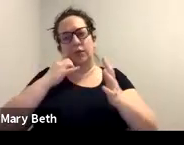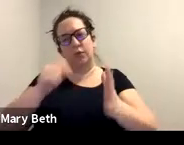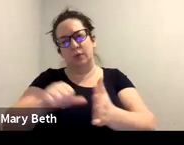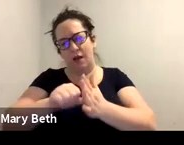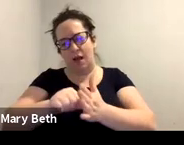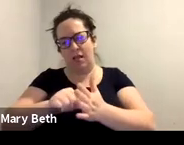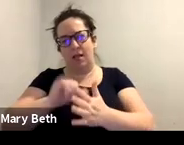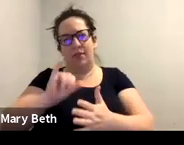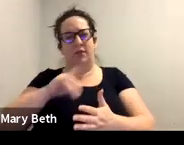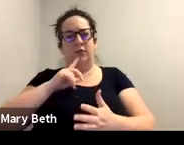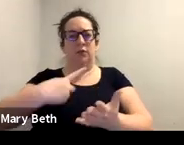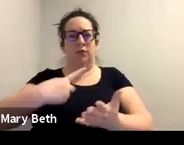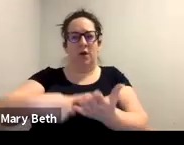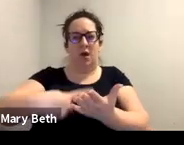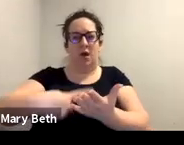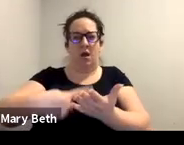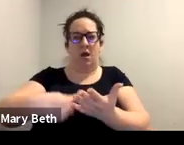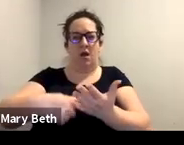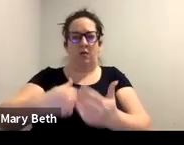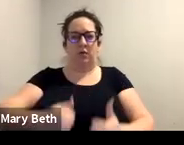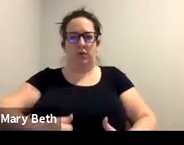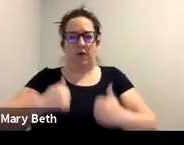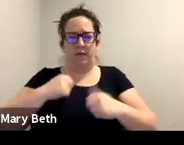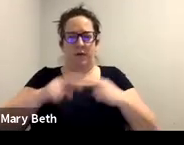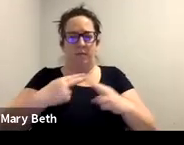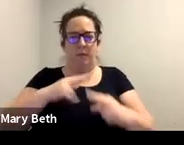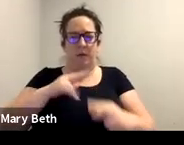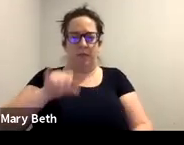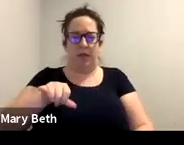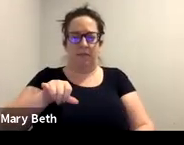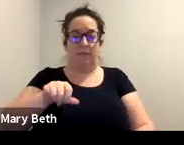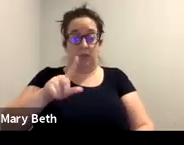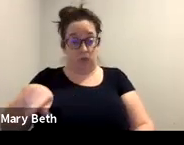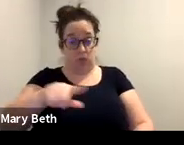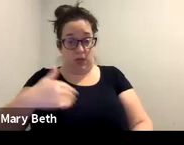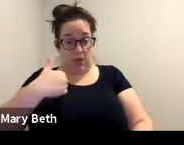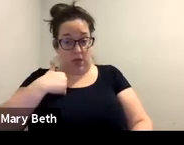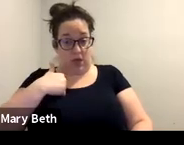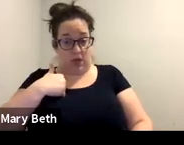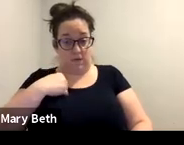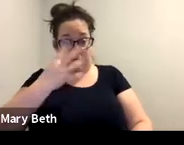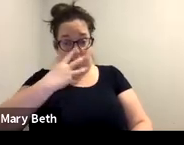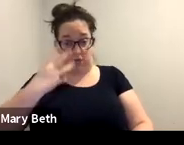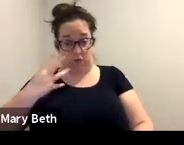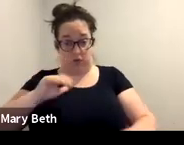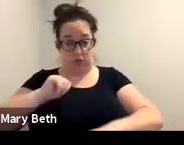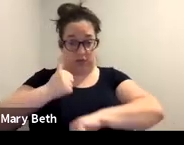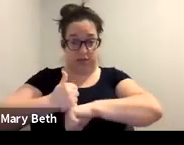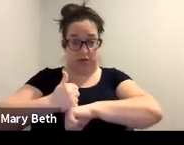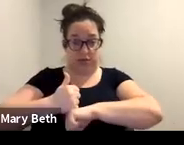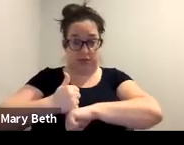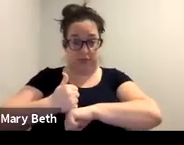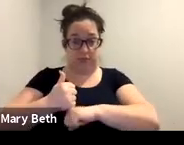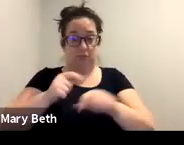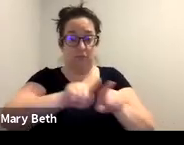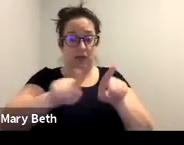to the survivor about, do they have immigration status? Letting them know as an advocate you have